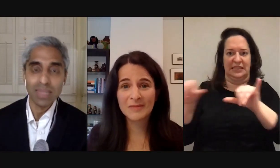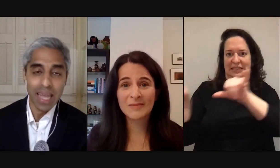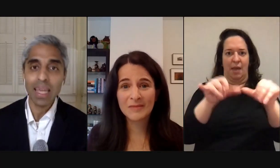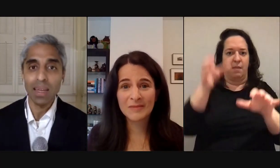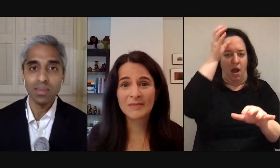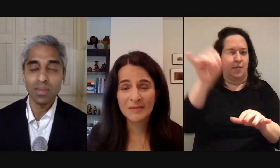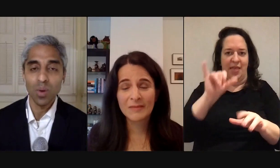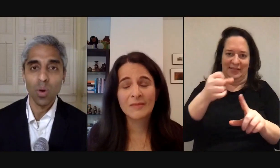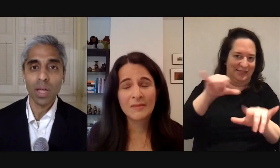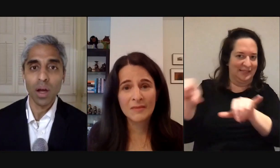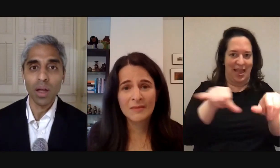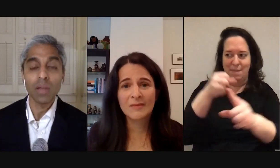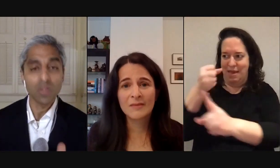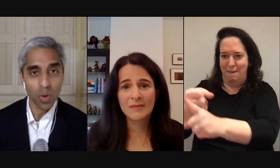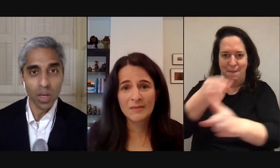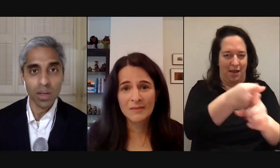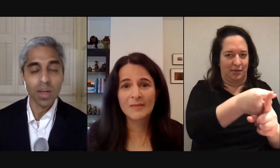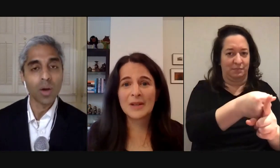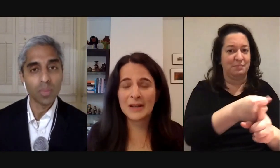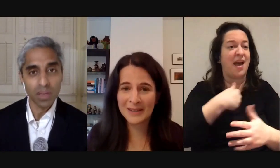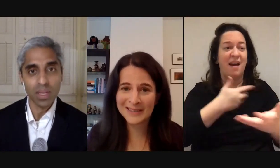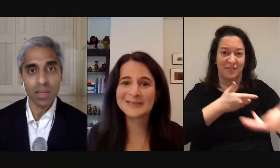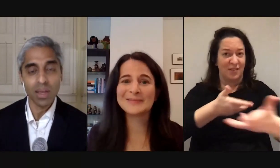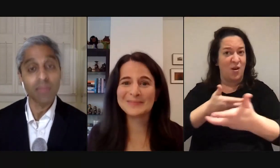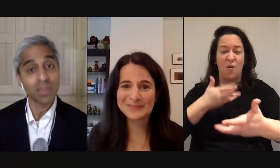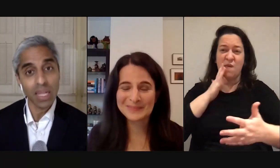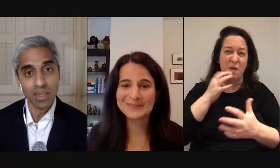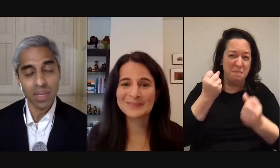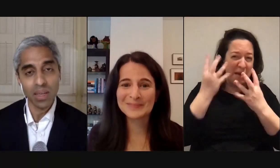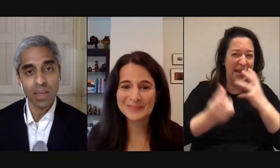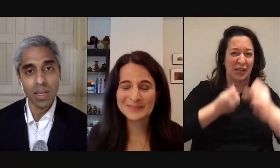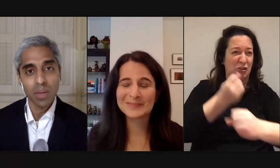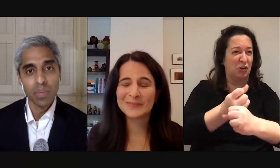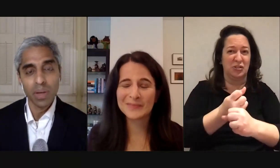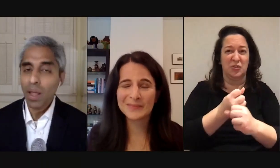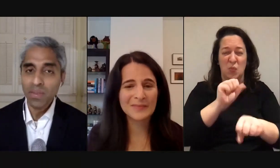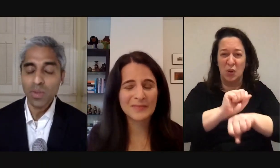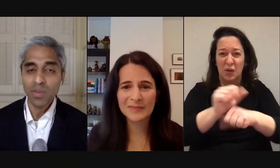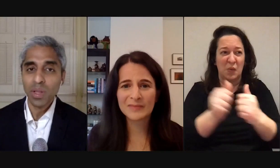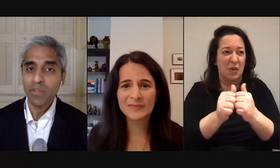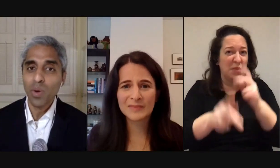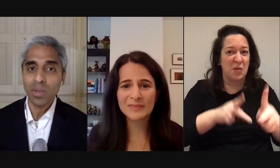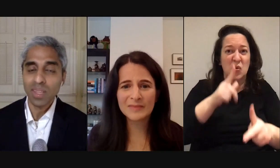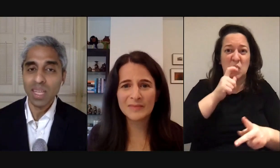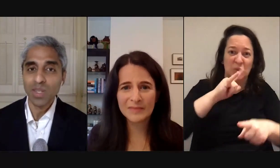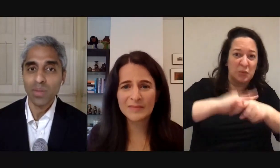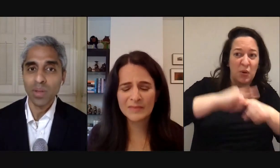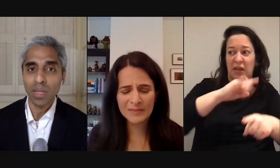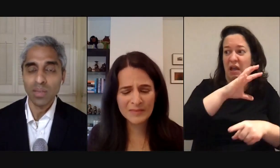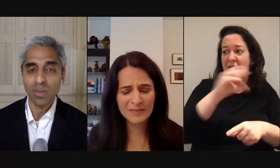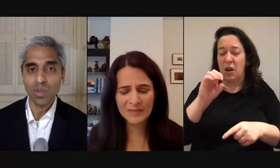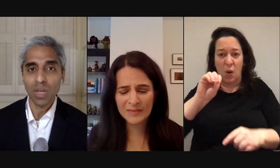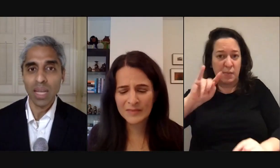spent decades working on smoking obesity and physical activity but never hasn't really focused on the